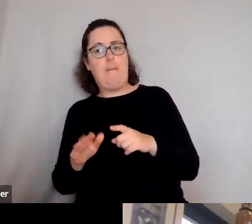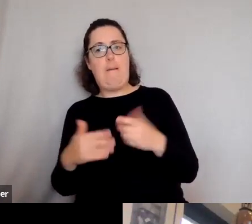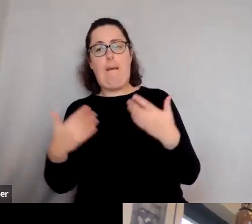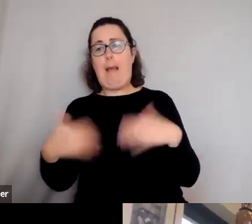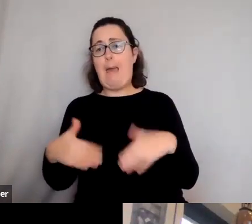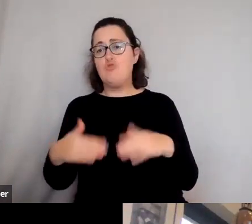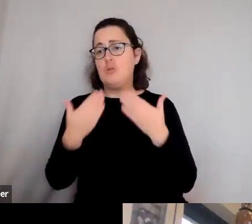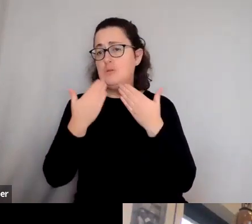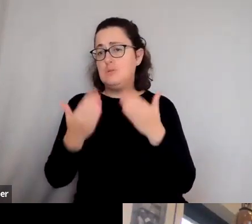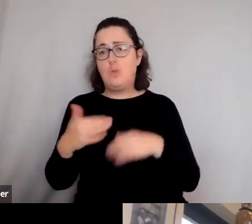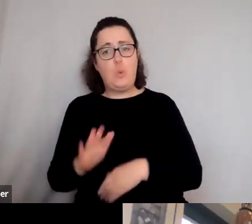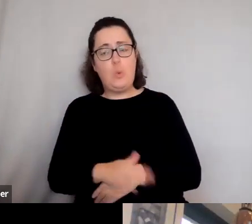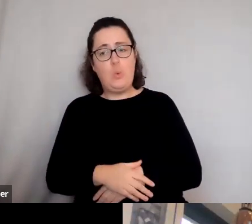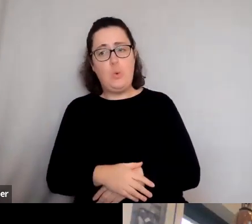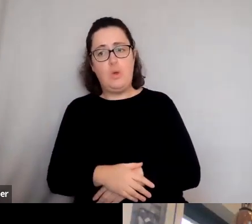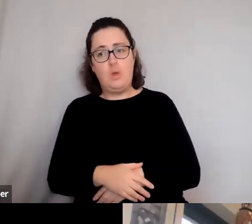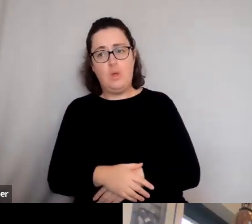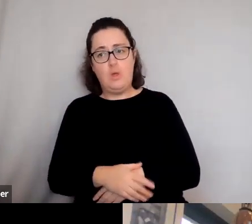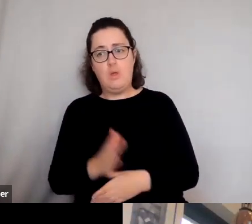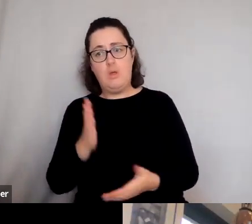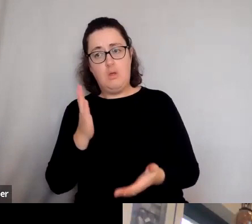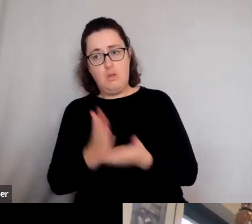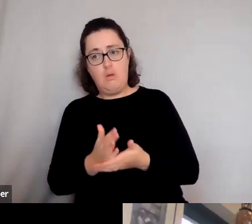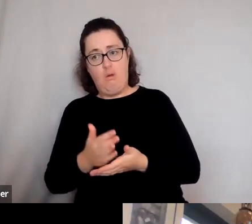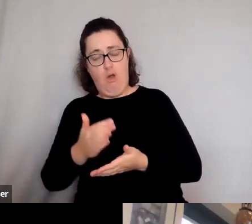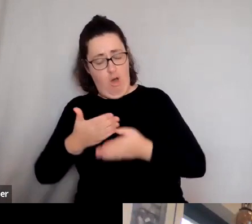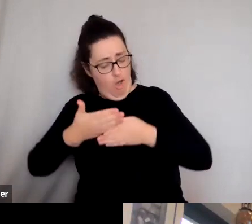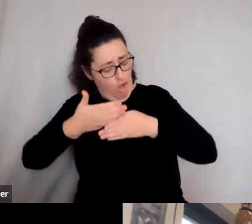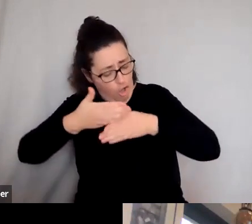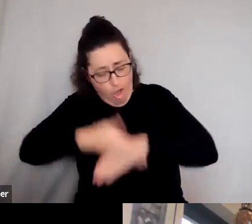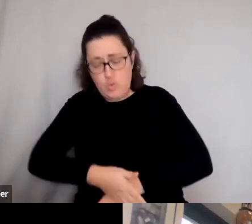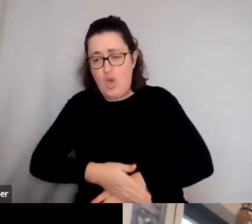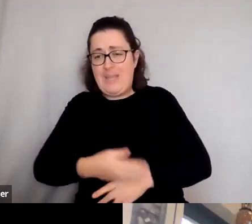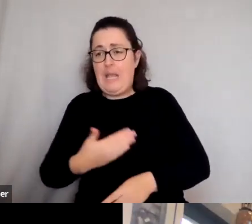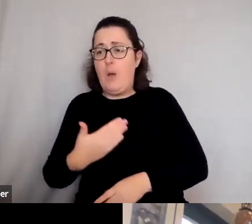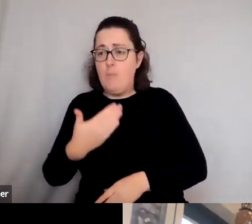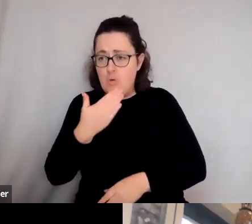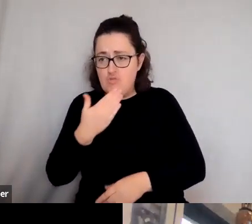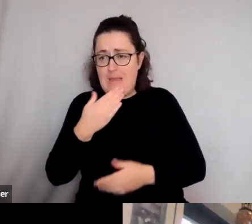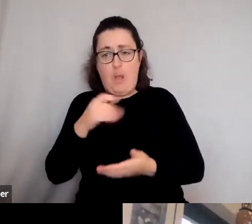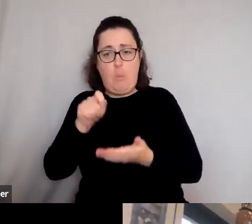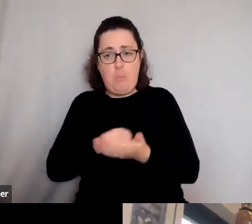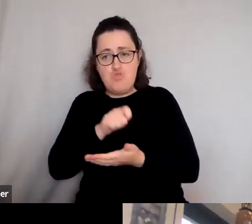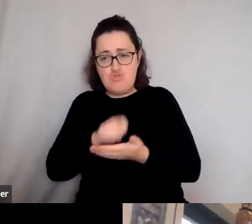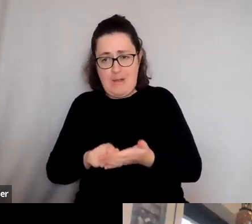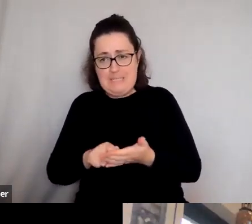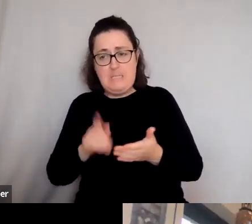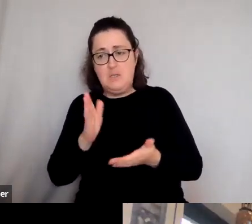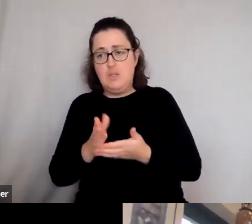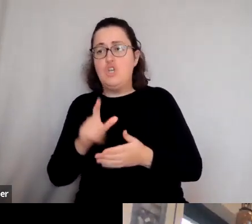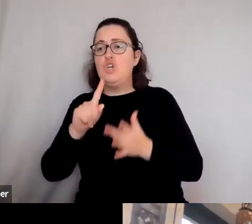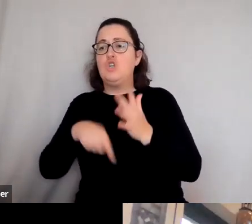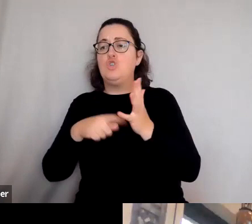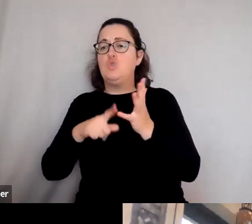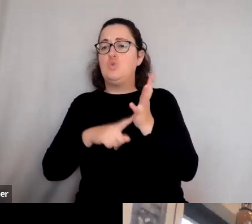is that actually he was a frightfully hard-working, rather dull bureaucrat. Even Julius Caesar,